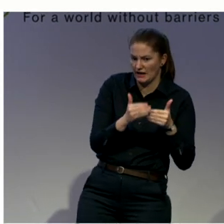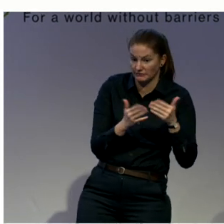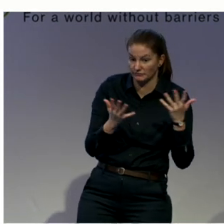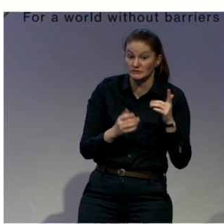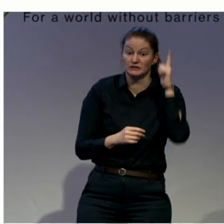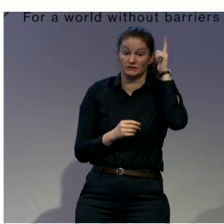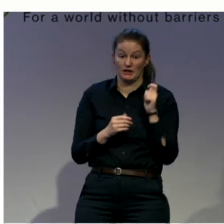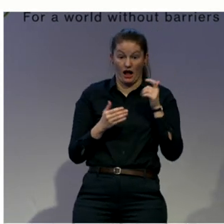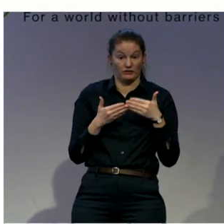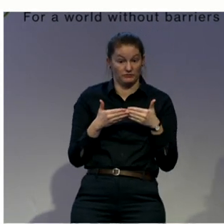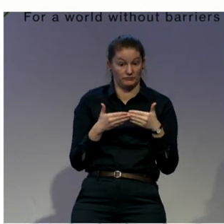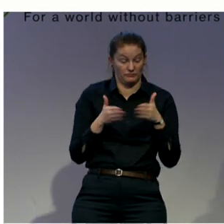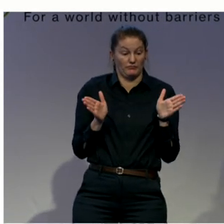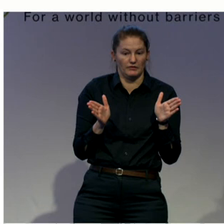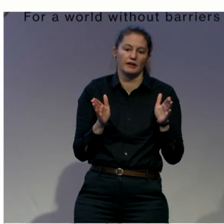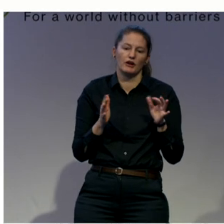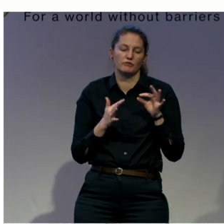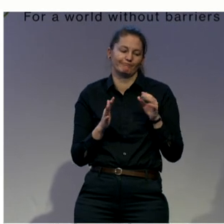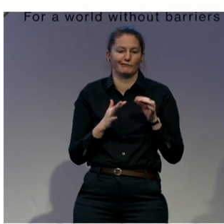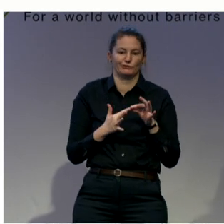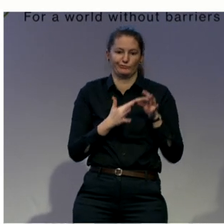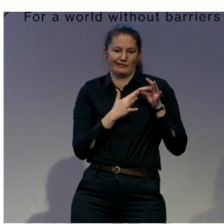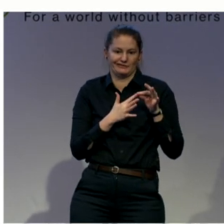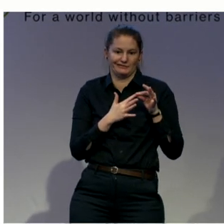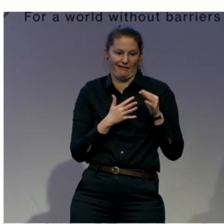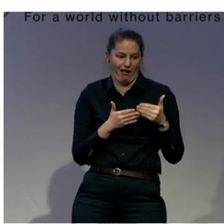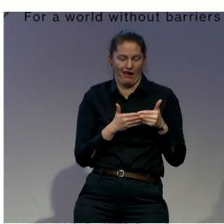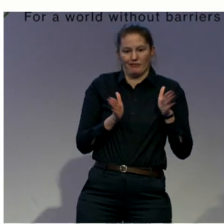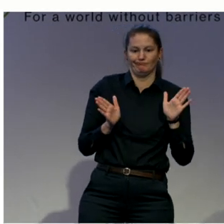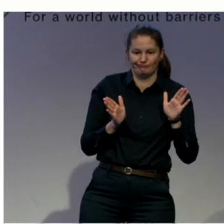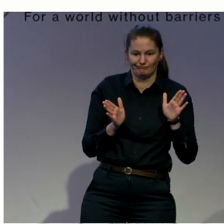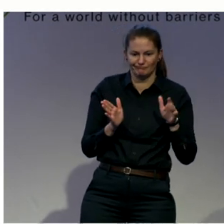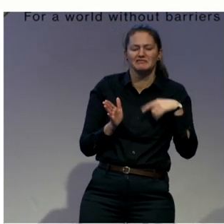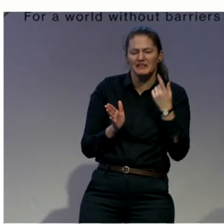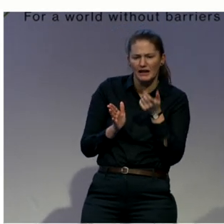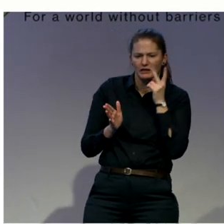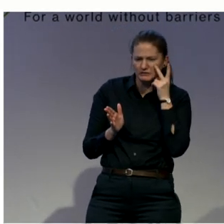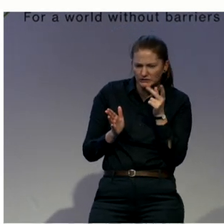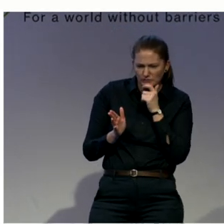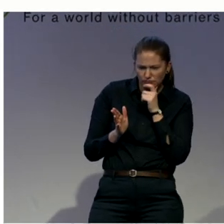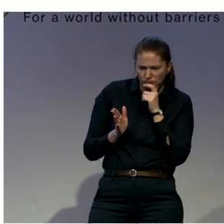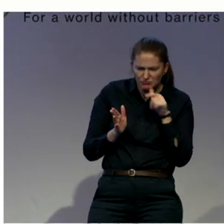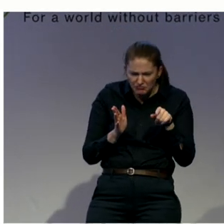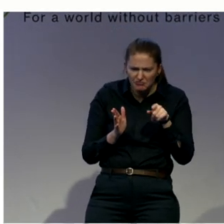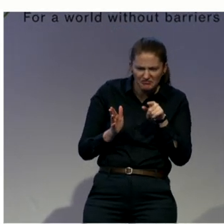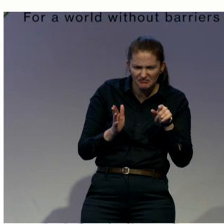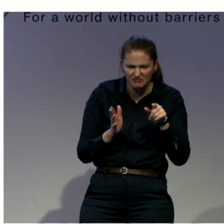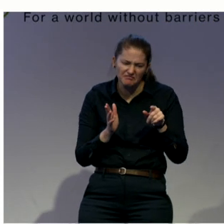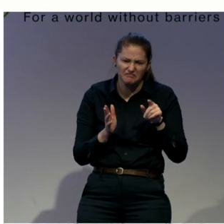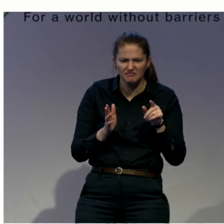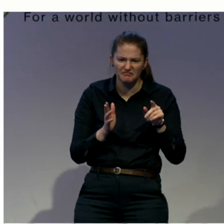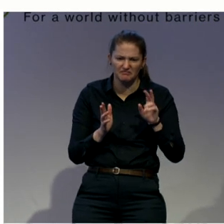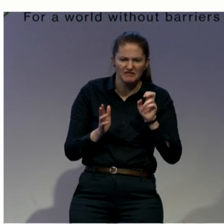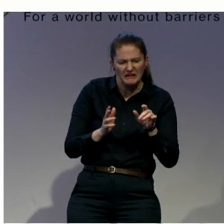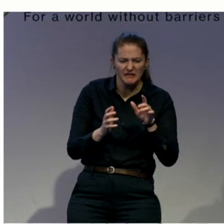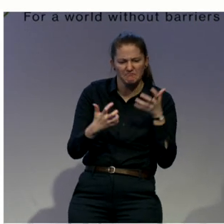determined what kind of security measure they were going to apply to you. So, this is